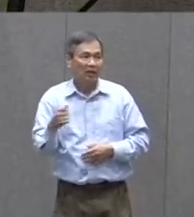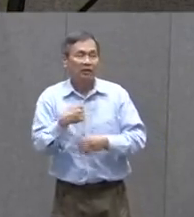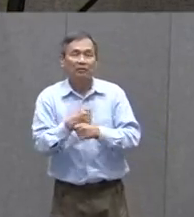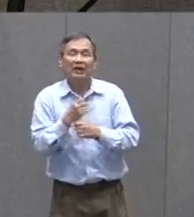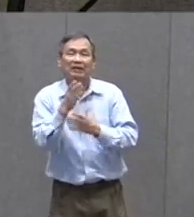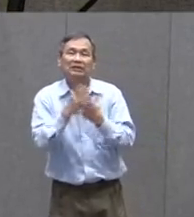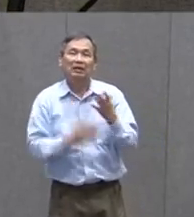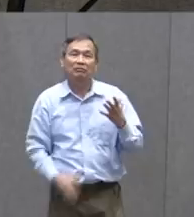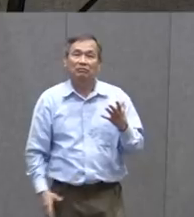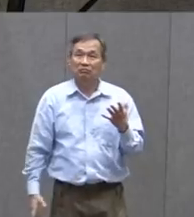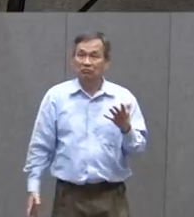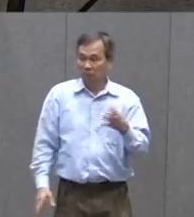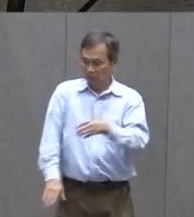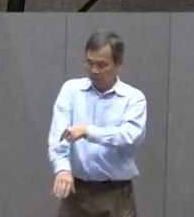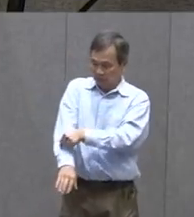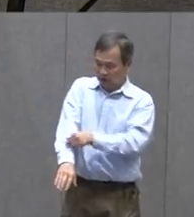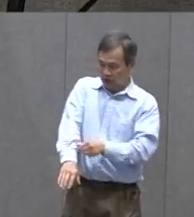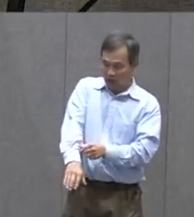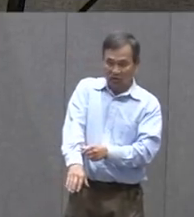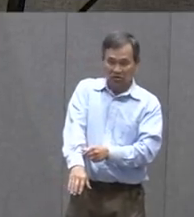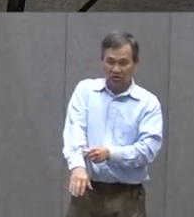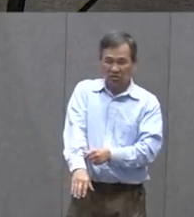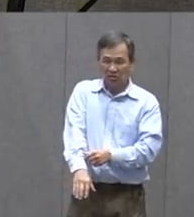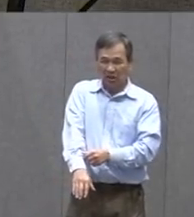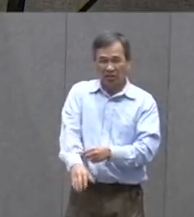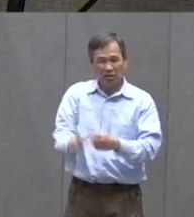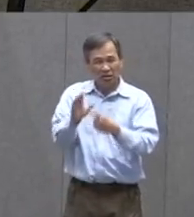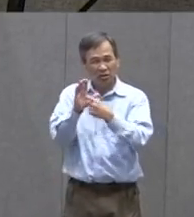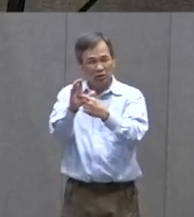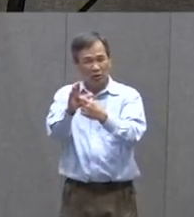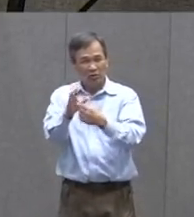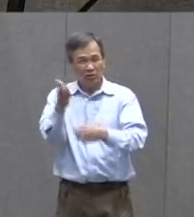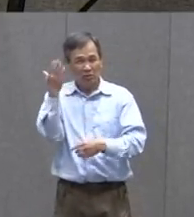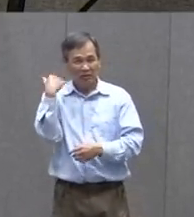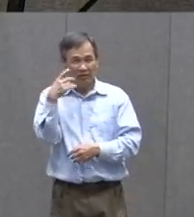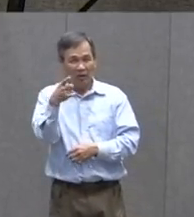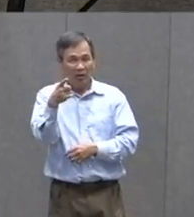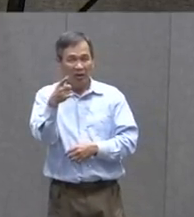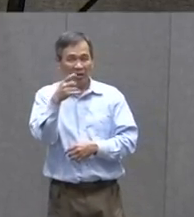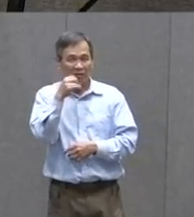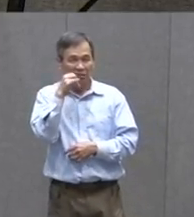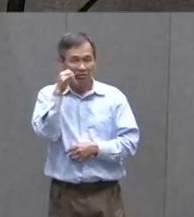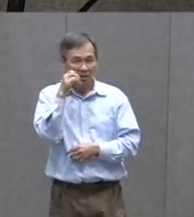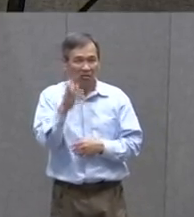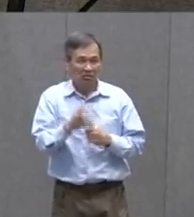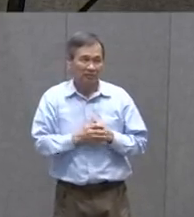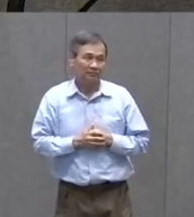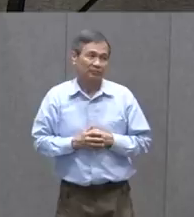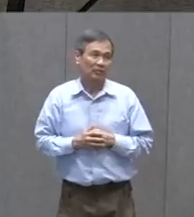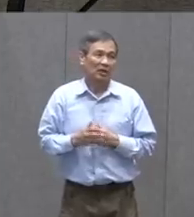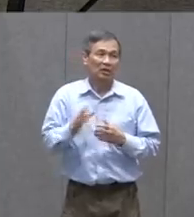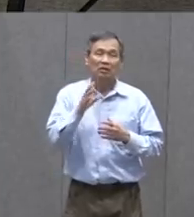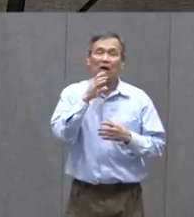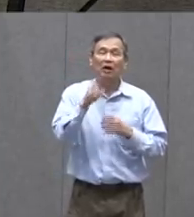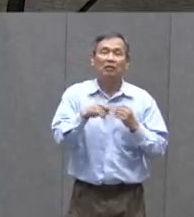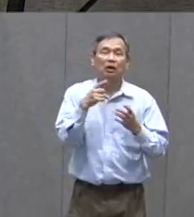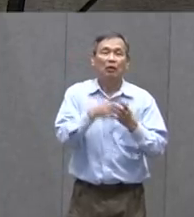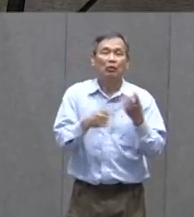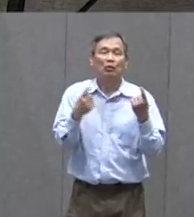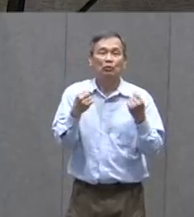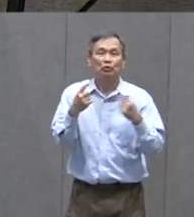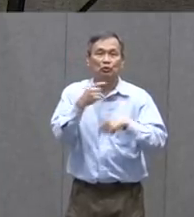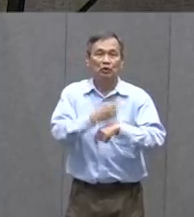that Were made out Of socks And I think I showed this To you In our hour Yesterday When we were Talking about What we were Going to do Today